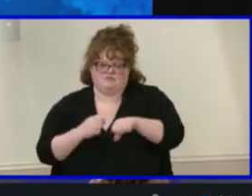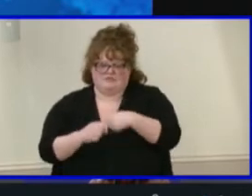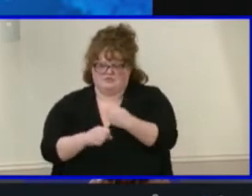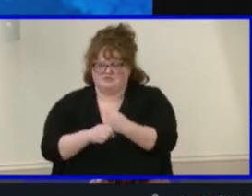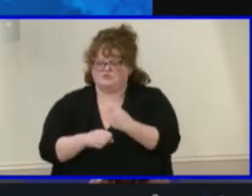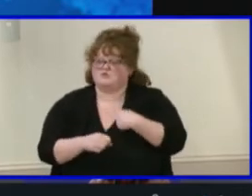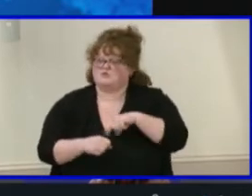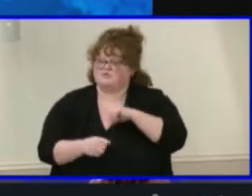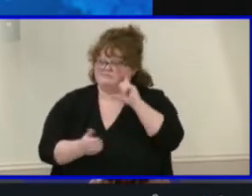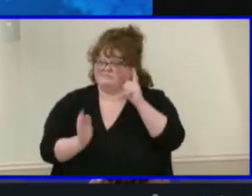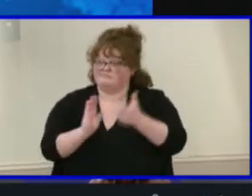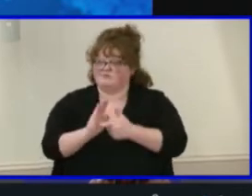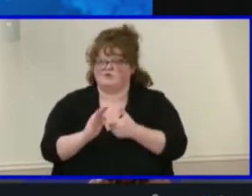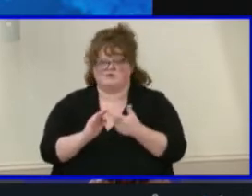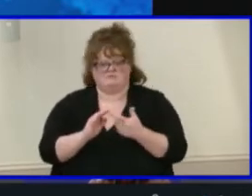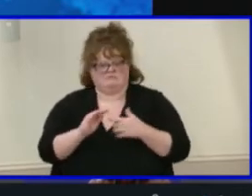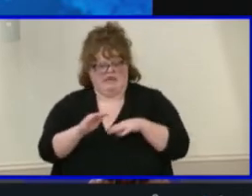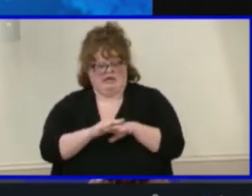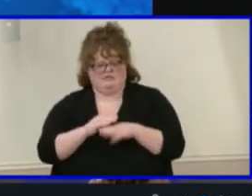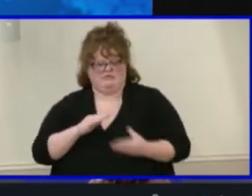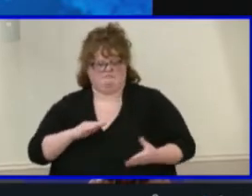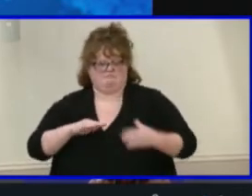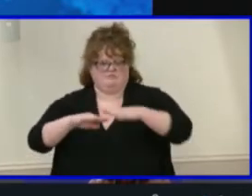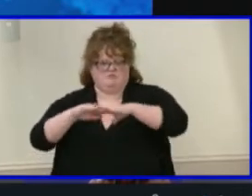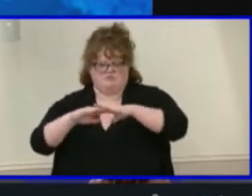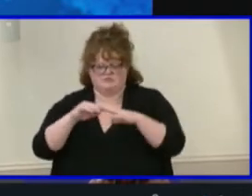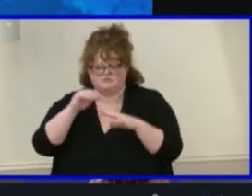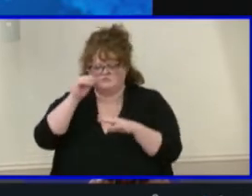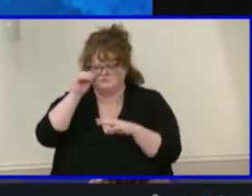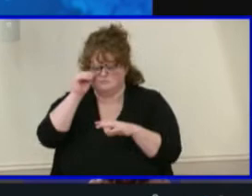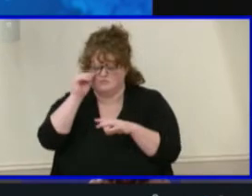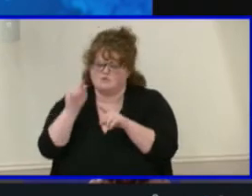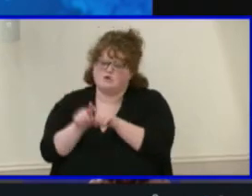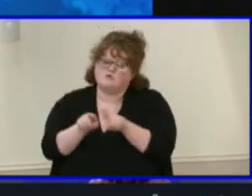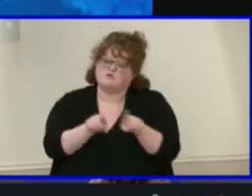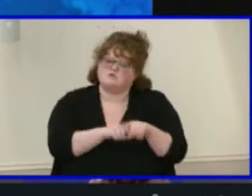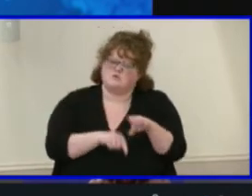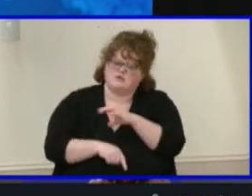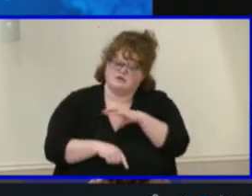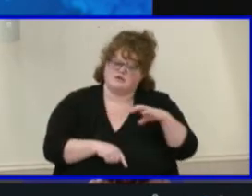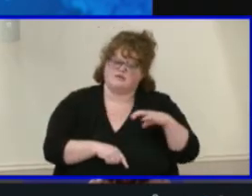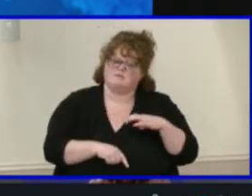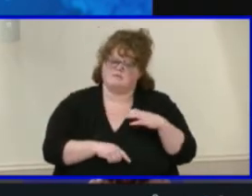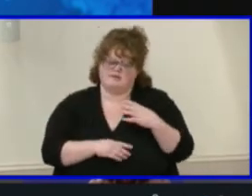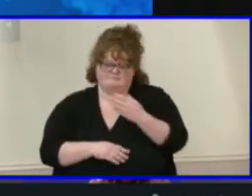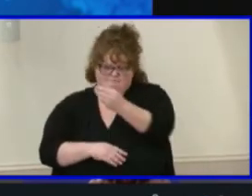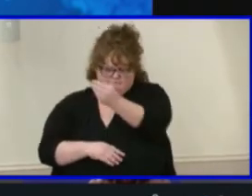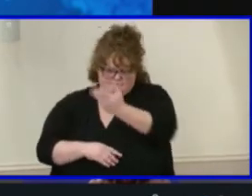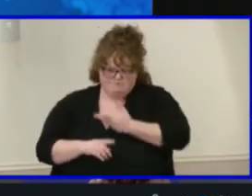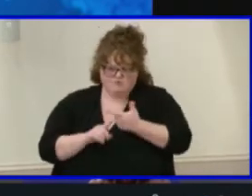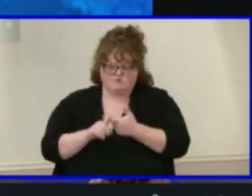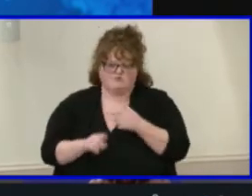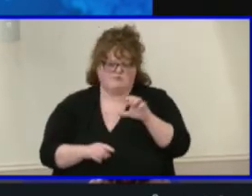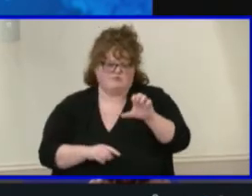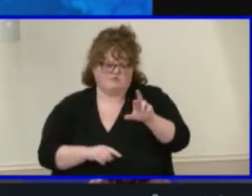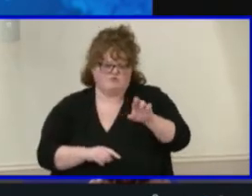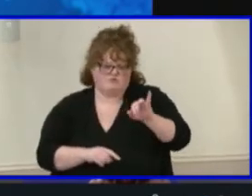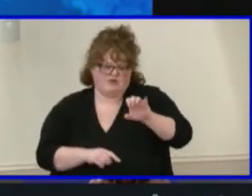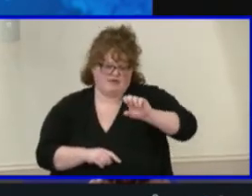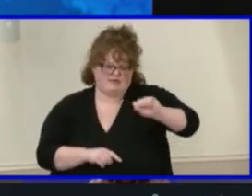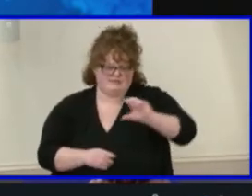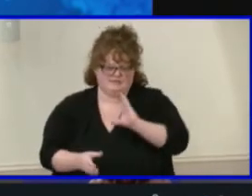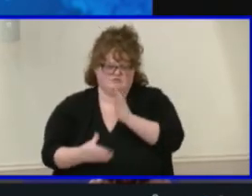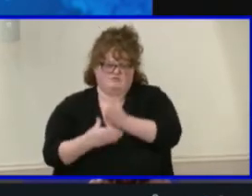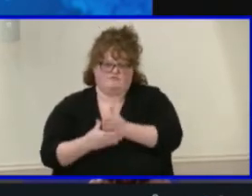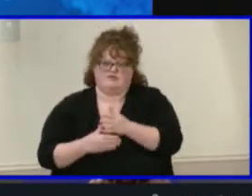access. The committee also received input from the crisis intervention team in Henrico reporting a